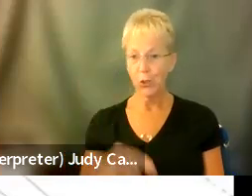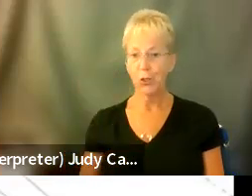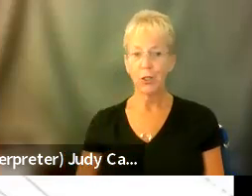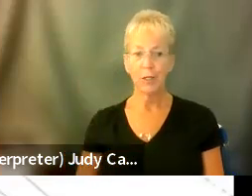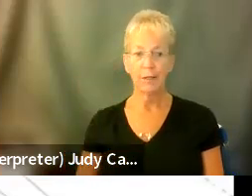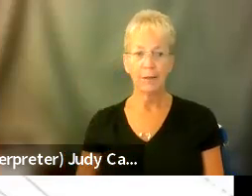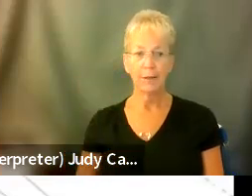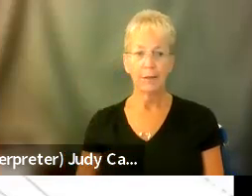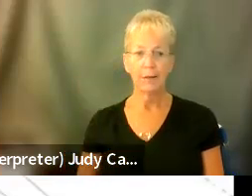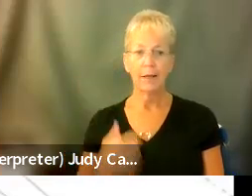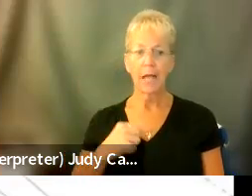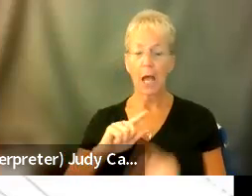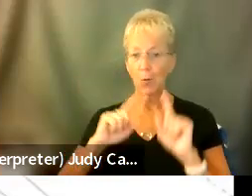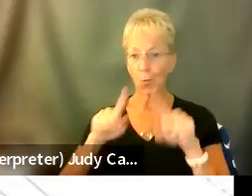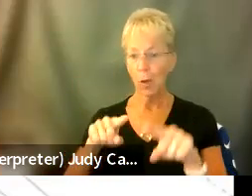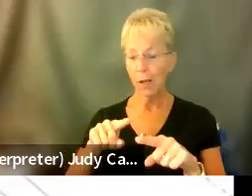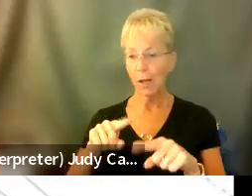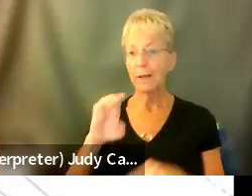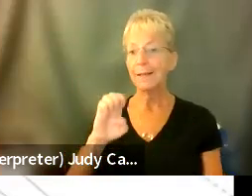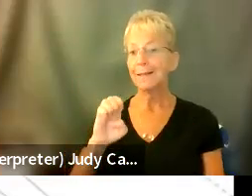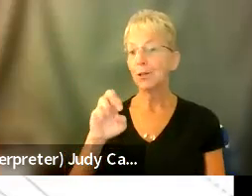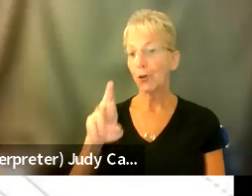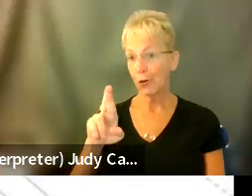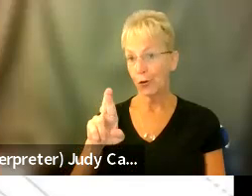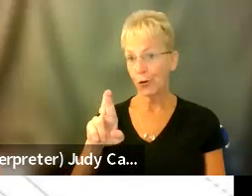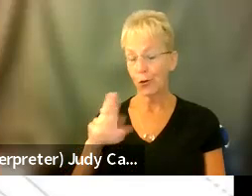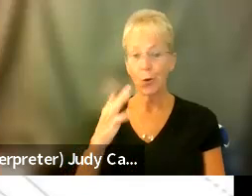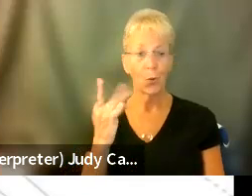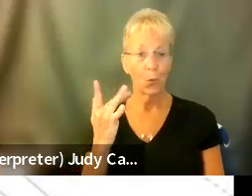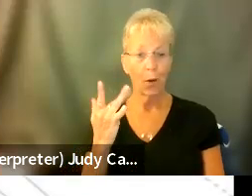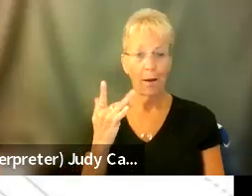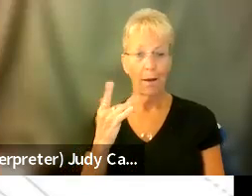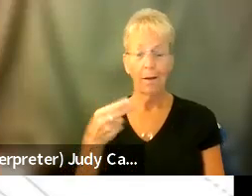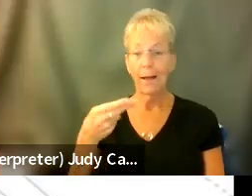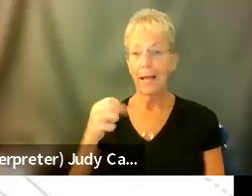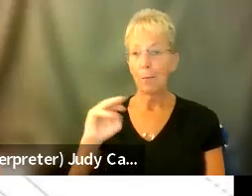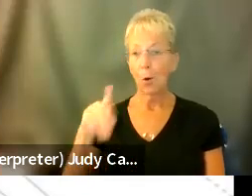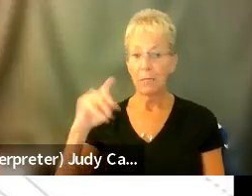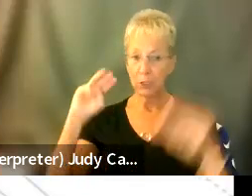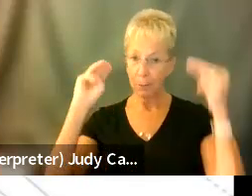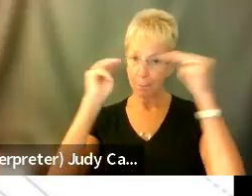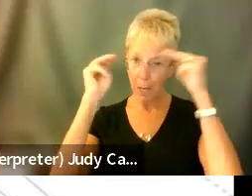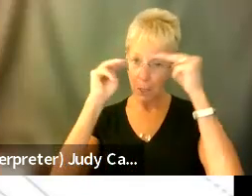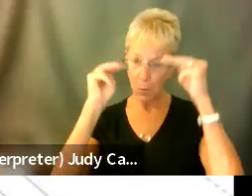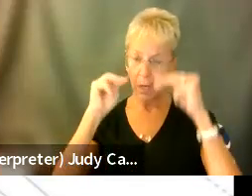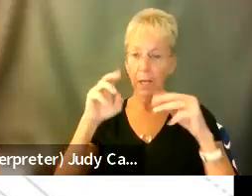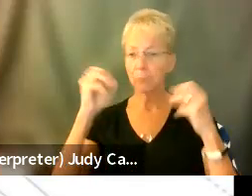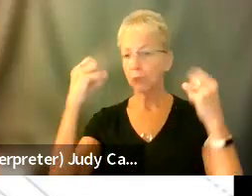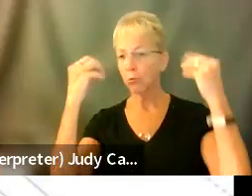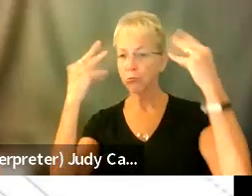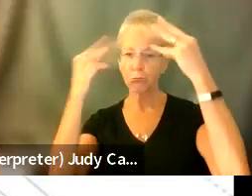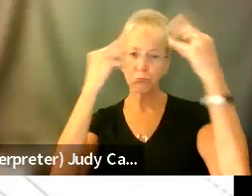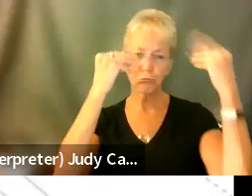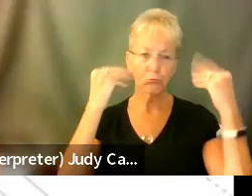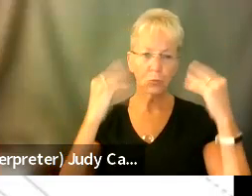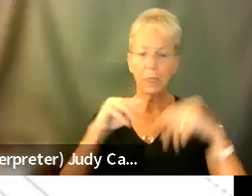I ended up going to the ER because of a hemiplegic migraine. I had stroke-like symptoms that